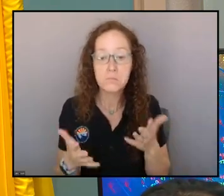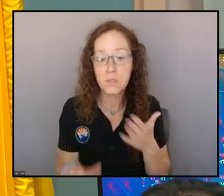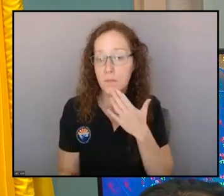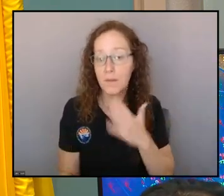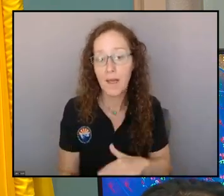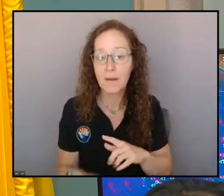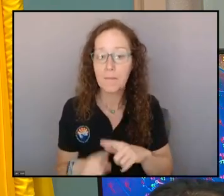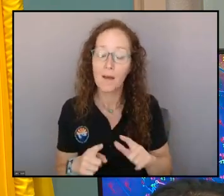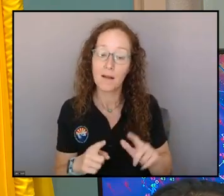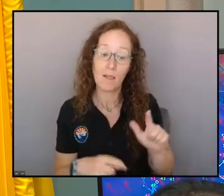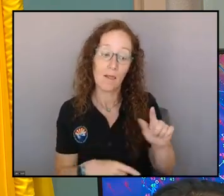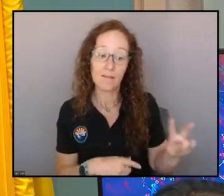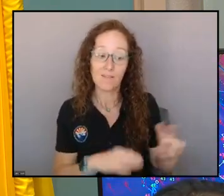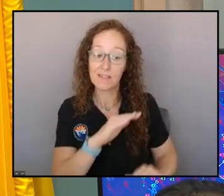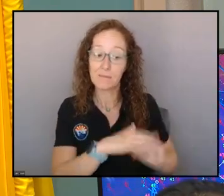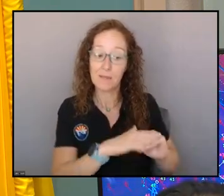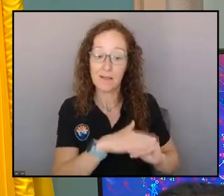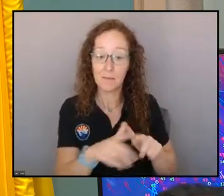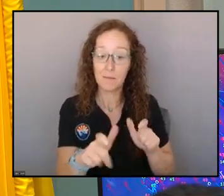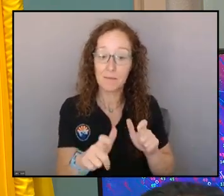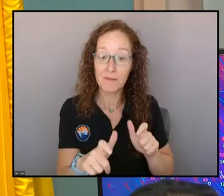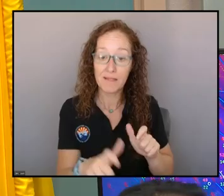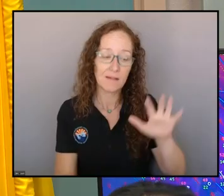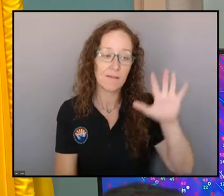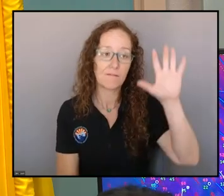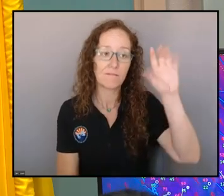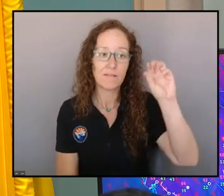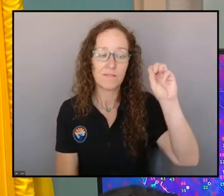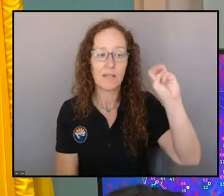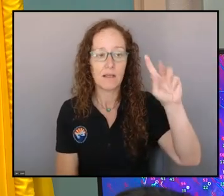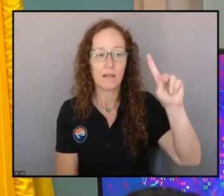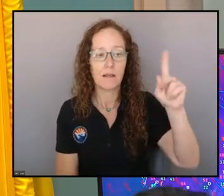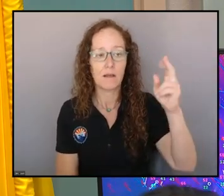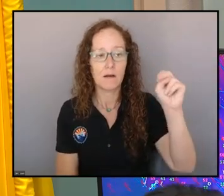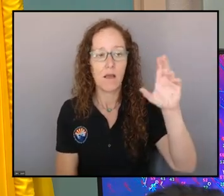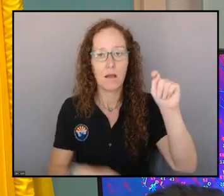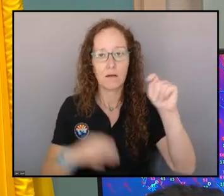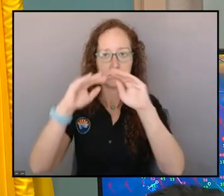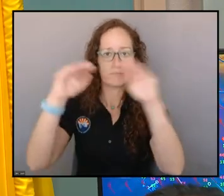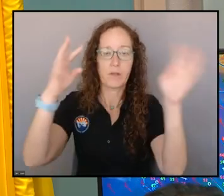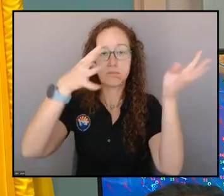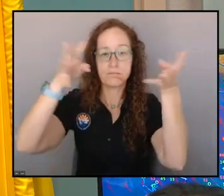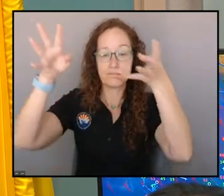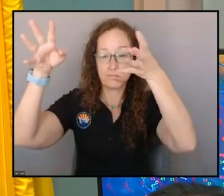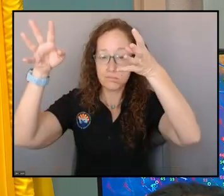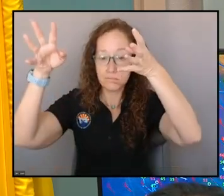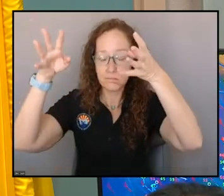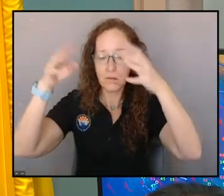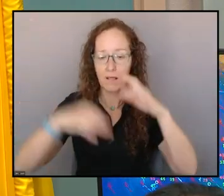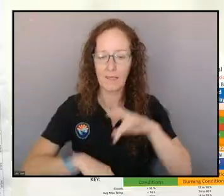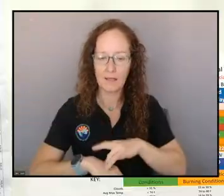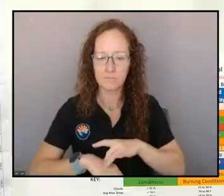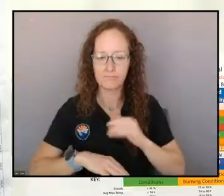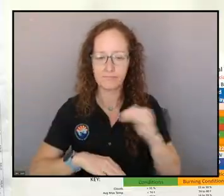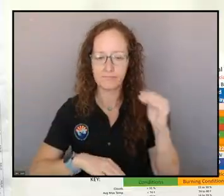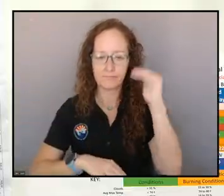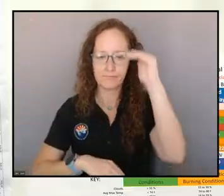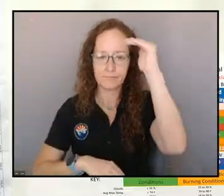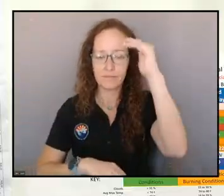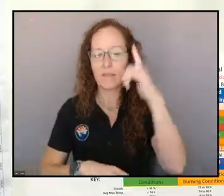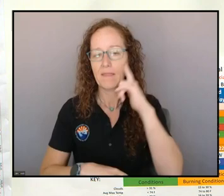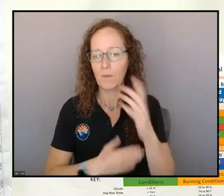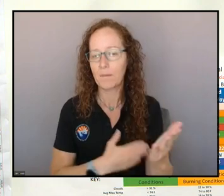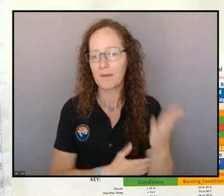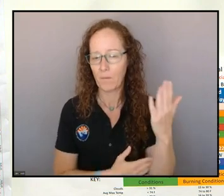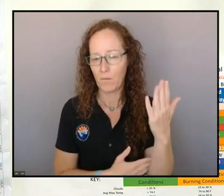Vegas. That's going at about 50 knots as we get into what looks to be the early morning hours here from this imagery.